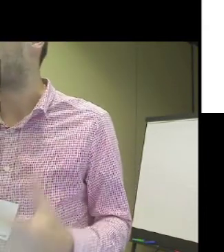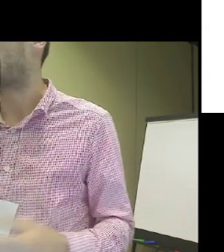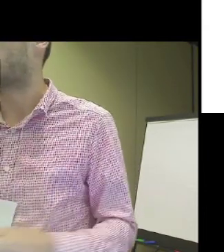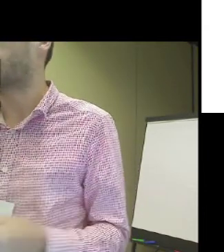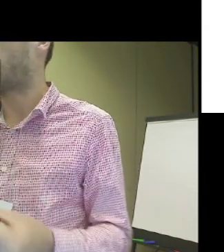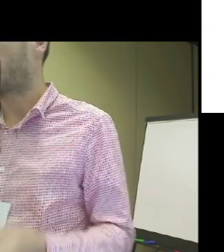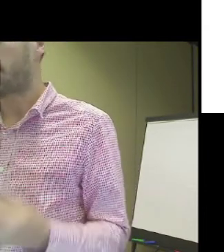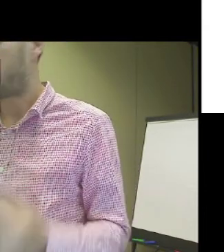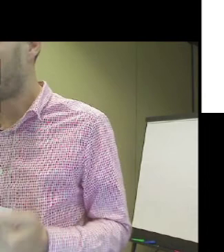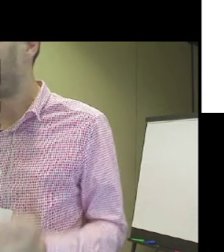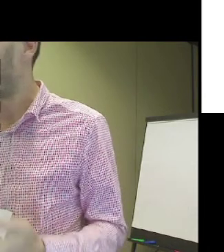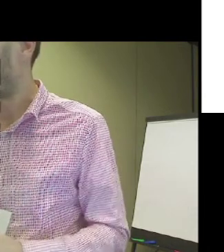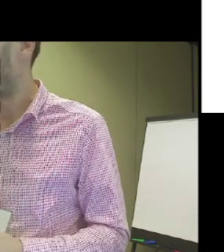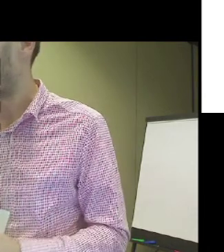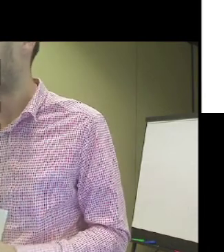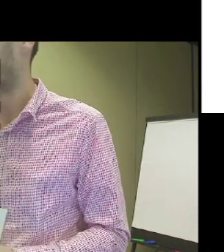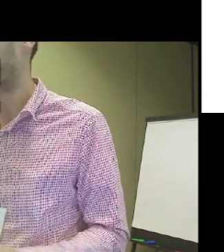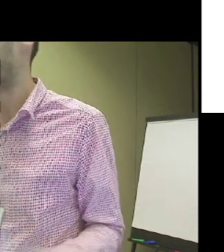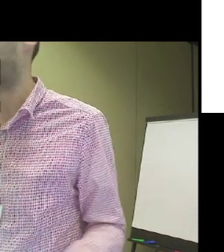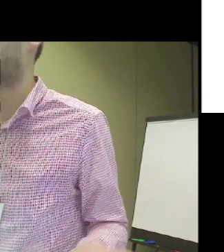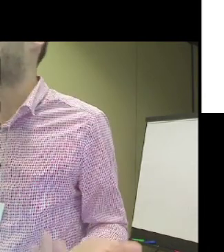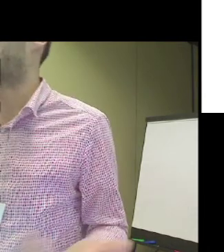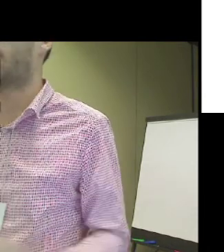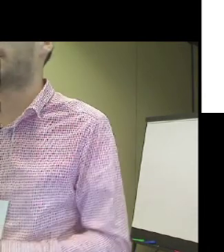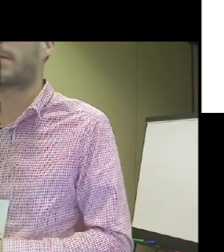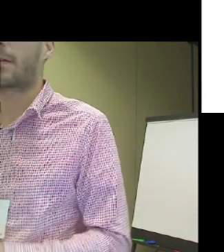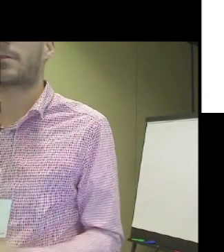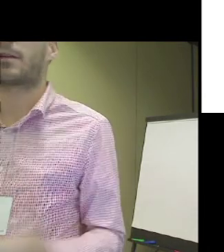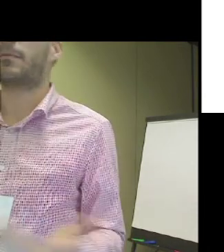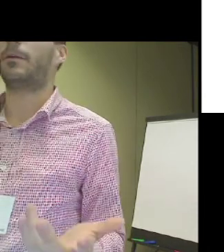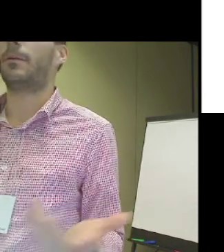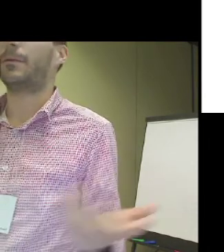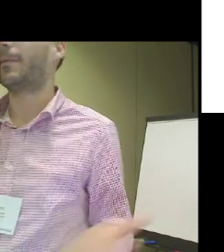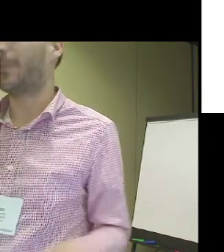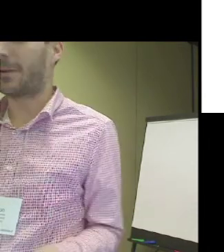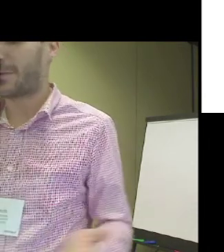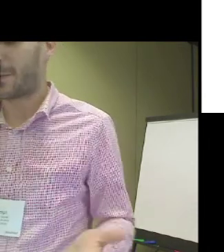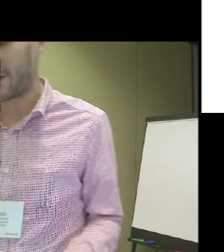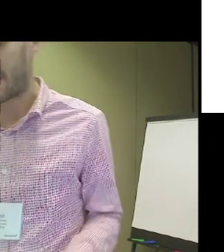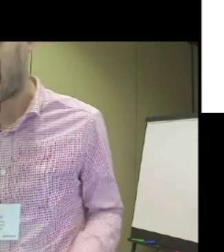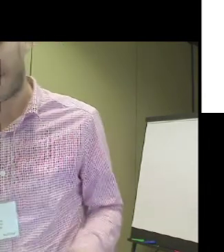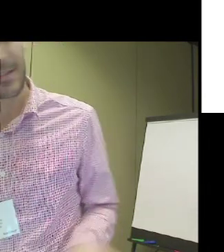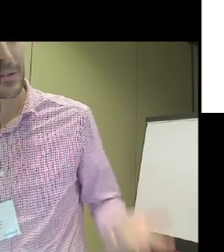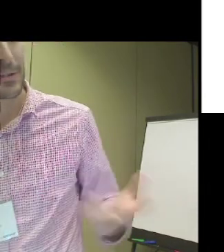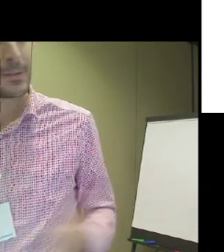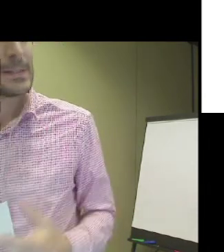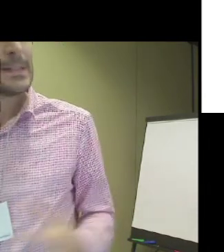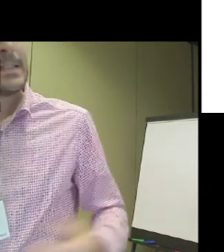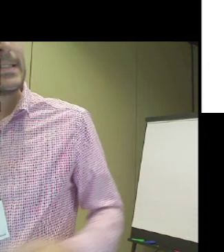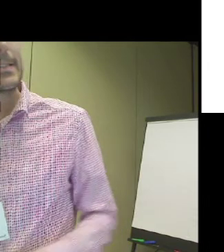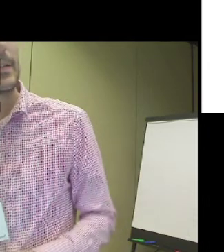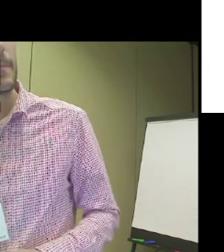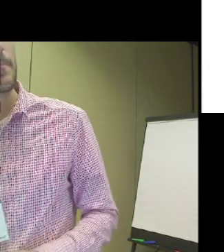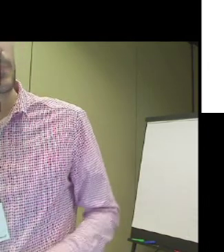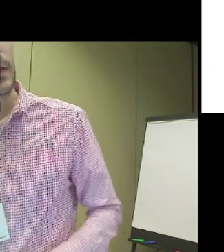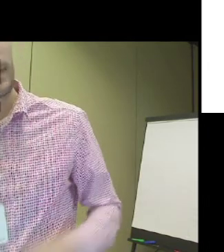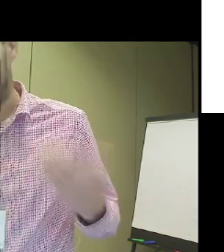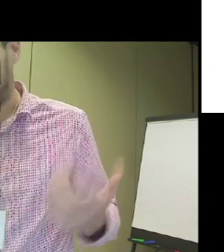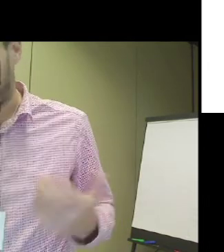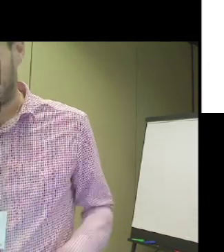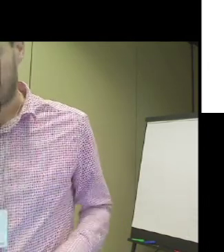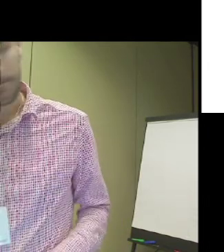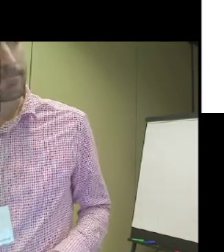lot of meetings, a lot of people I've met was really amazing. was like, what do nobody interest into you? So